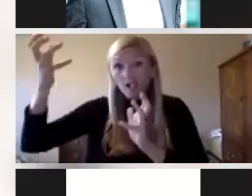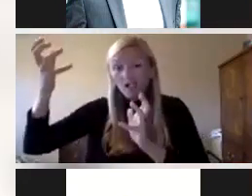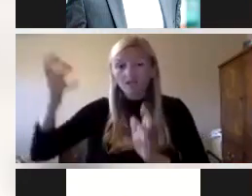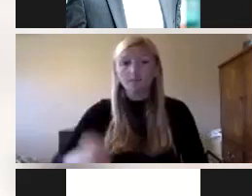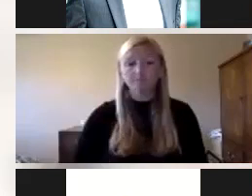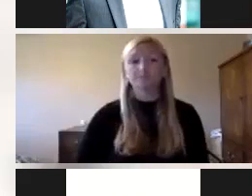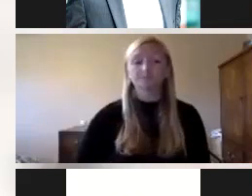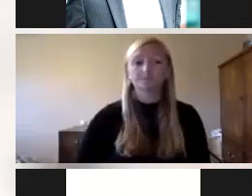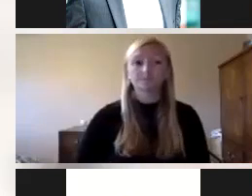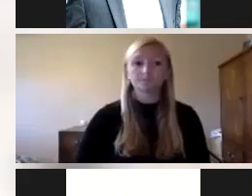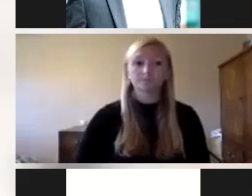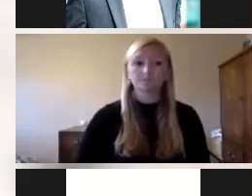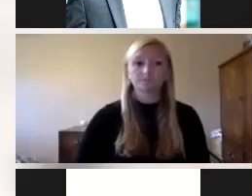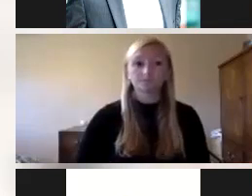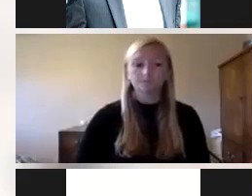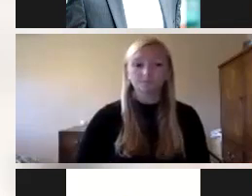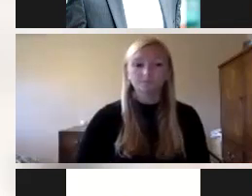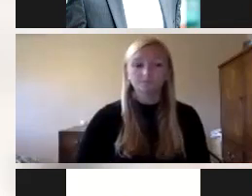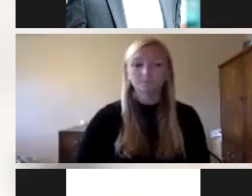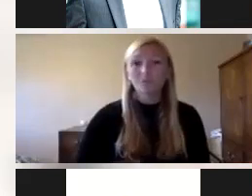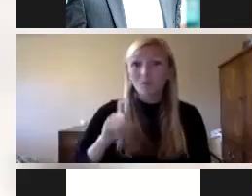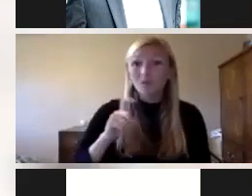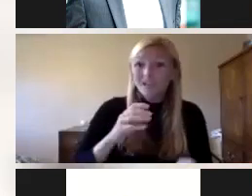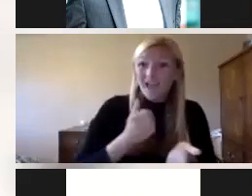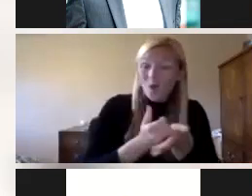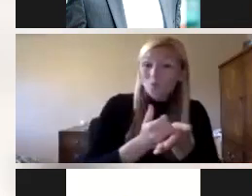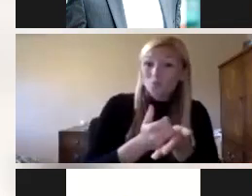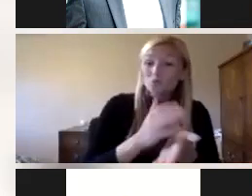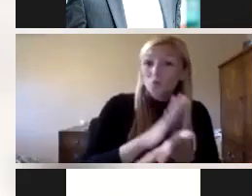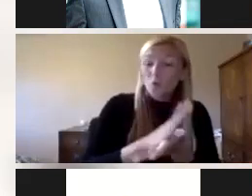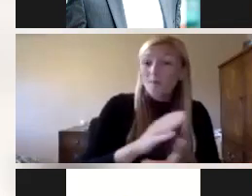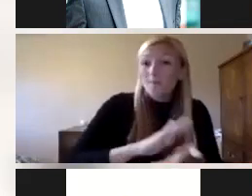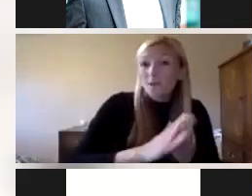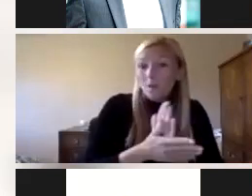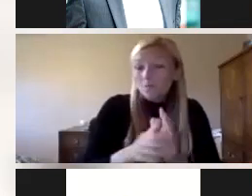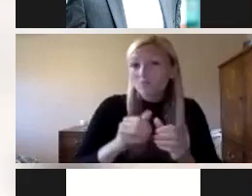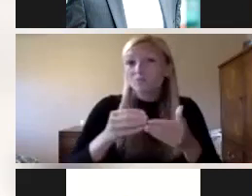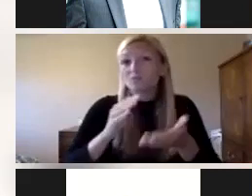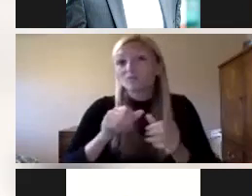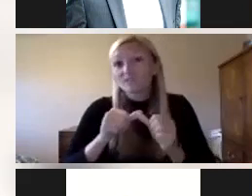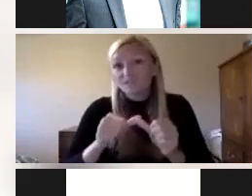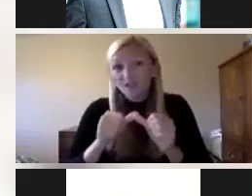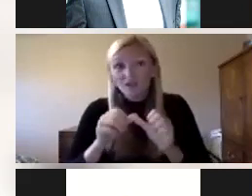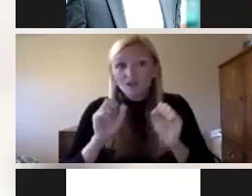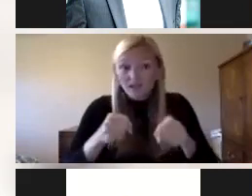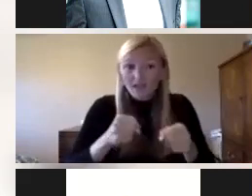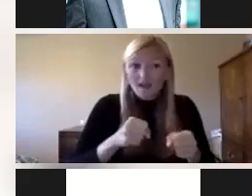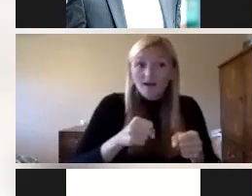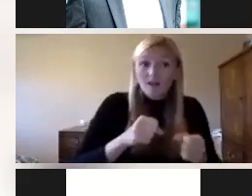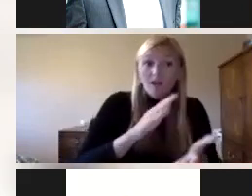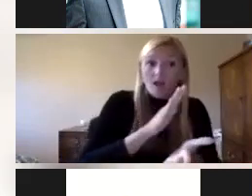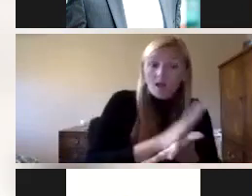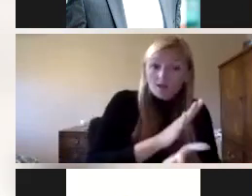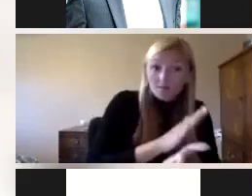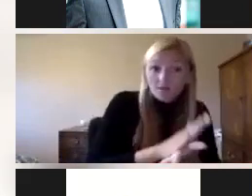recovery. We need to help schools become resilient by being prepared so that they can be operationally and academically sound in any